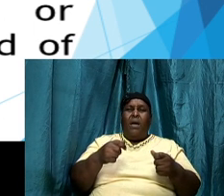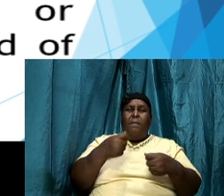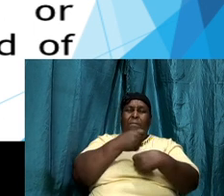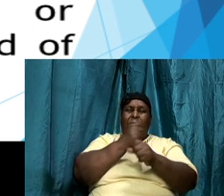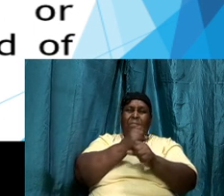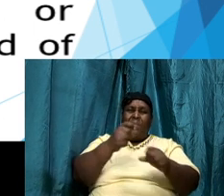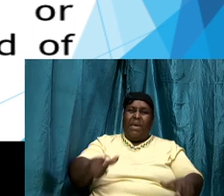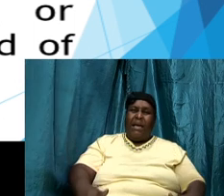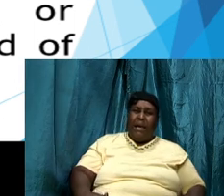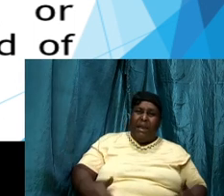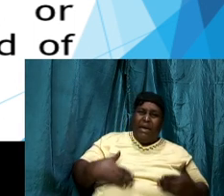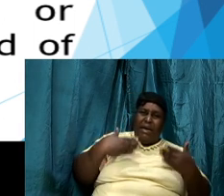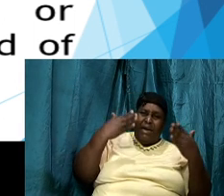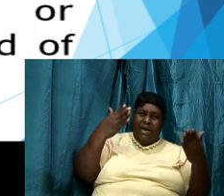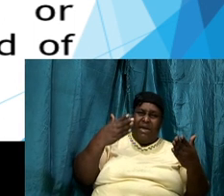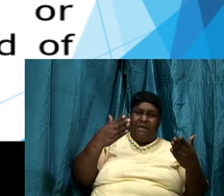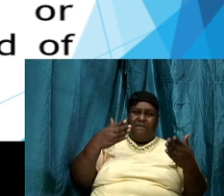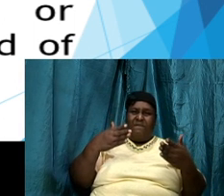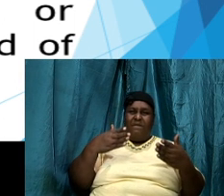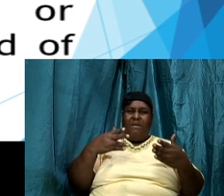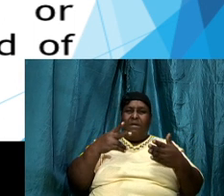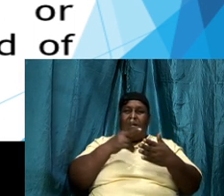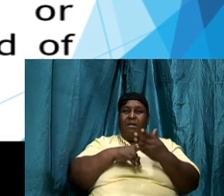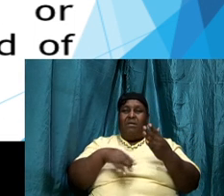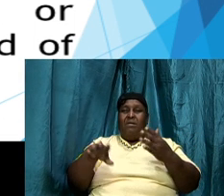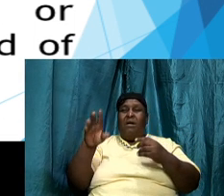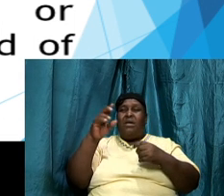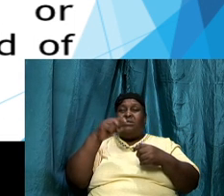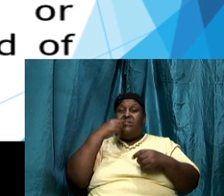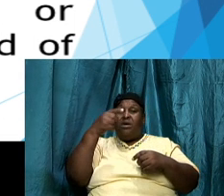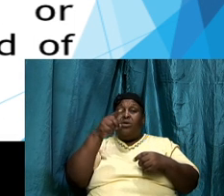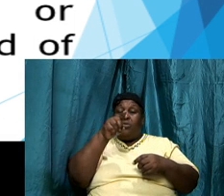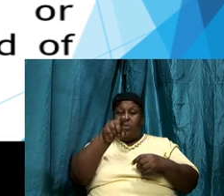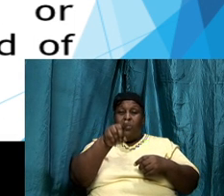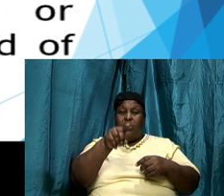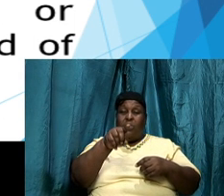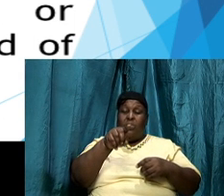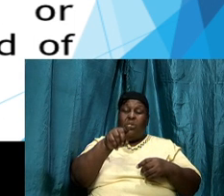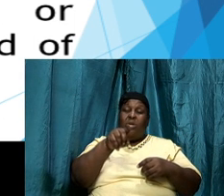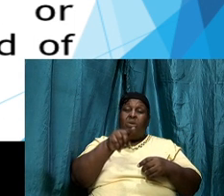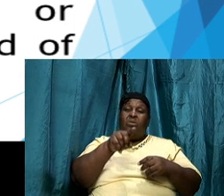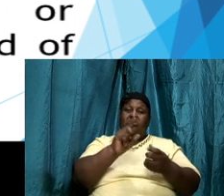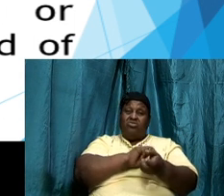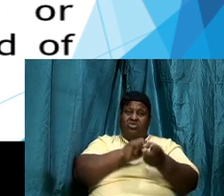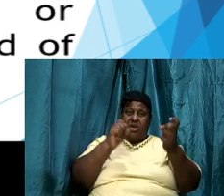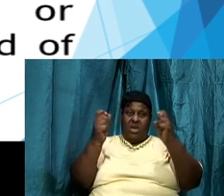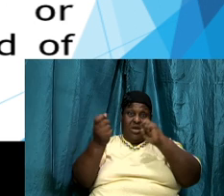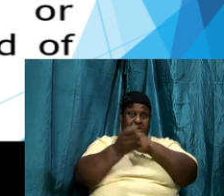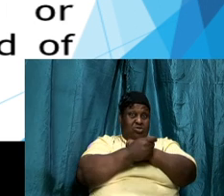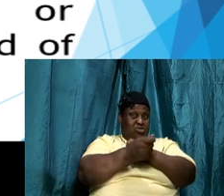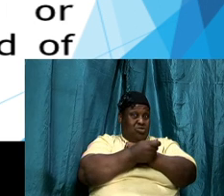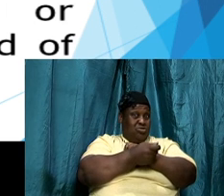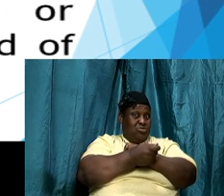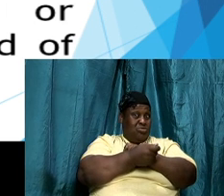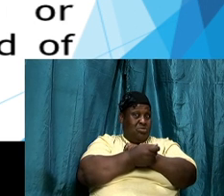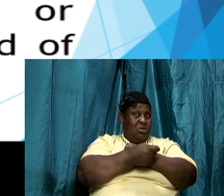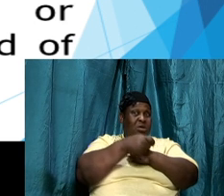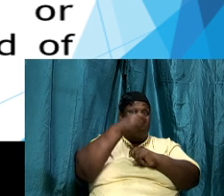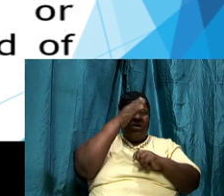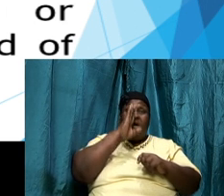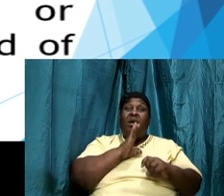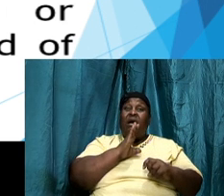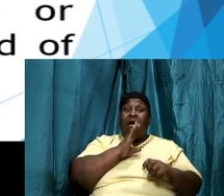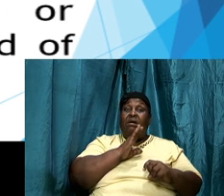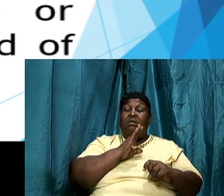a section of a book and use it to tell you turn and go this way did you know that God can